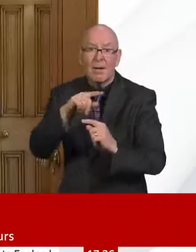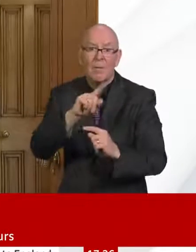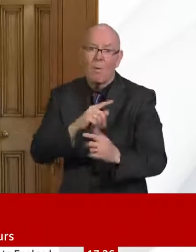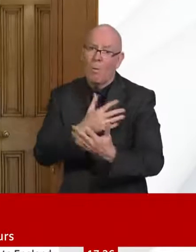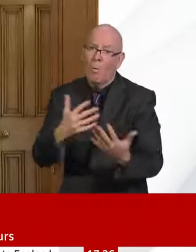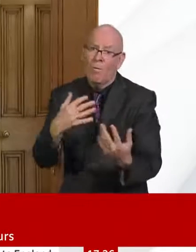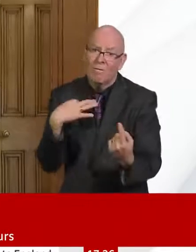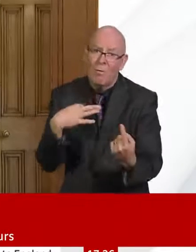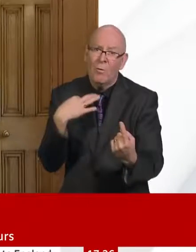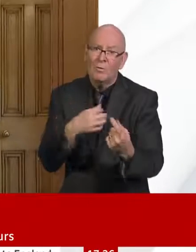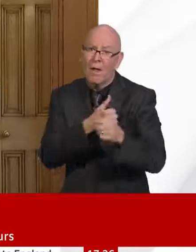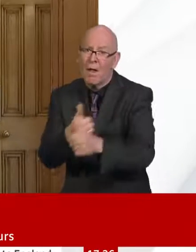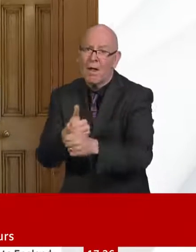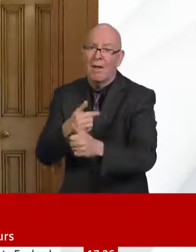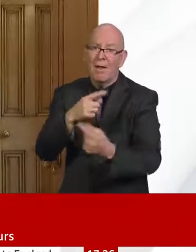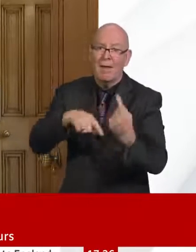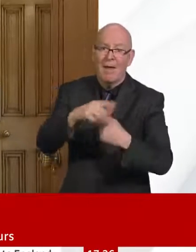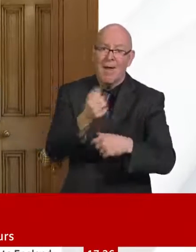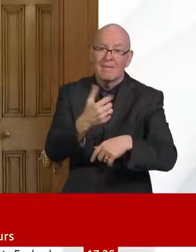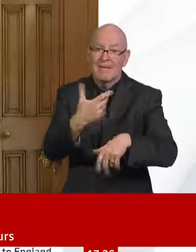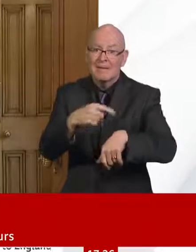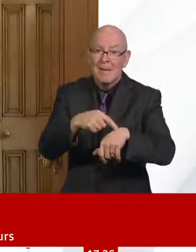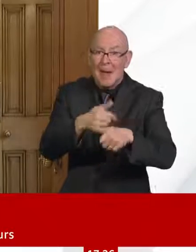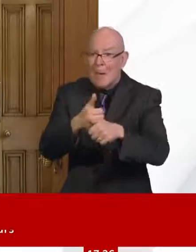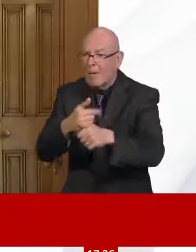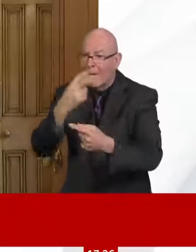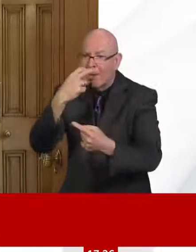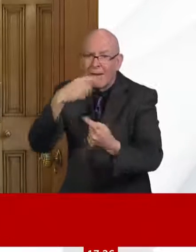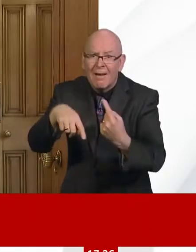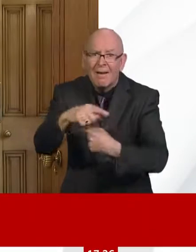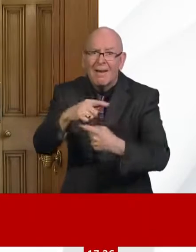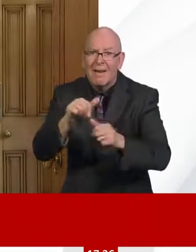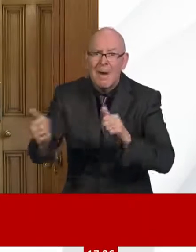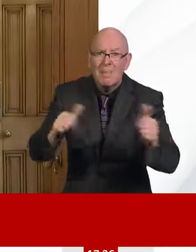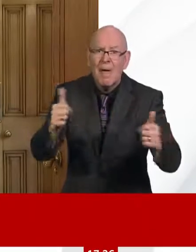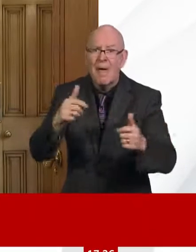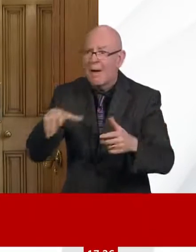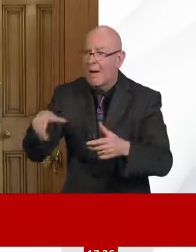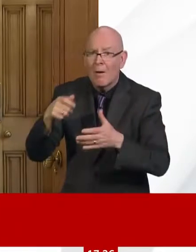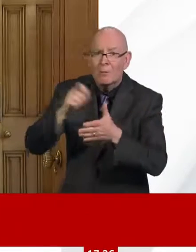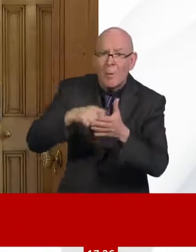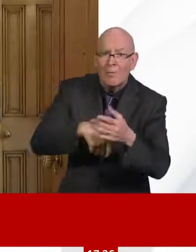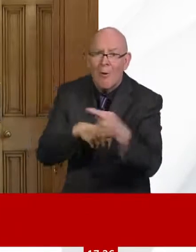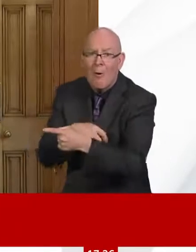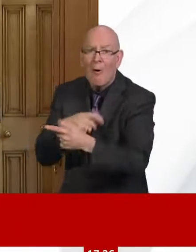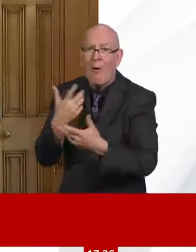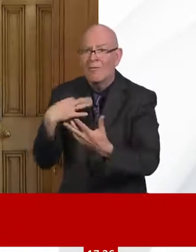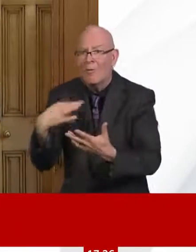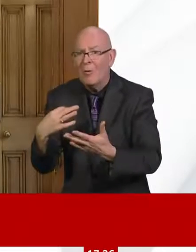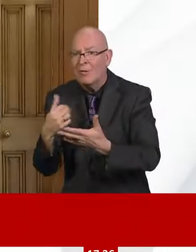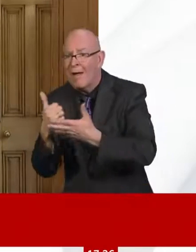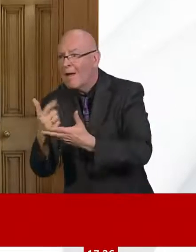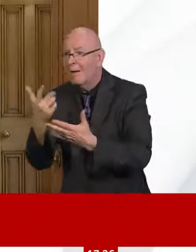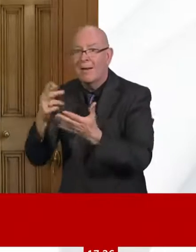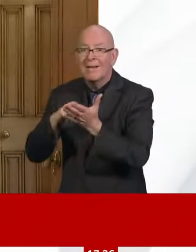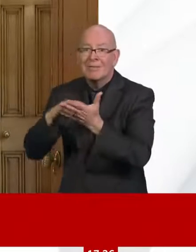From an economic perspective, you know, you know, whatever age you're at, you know, our job is to provide opportunity for you when we come out of this. So